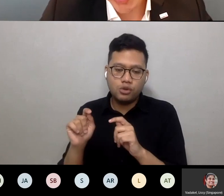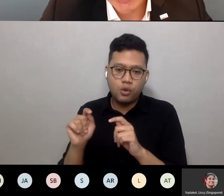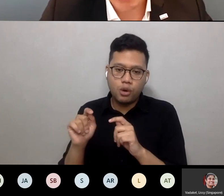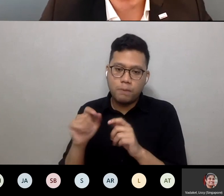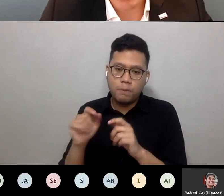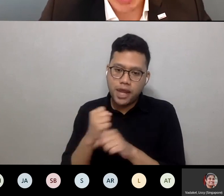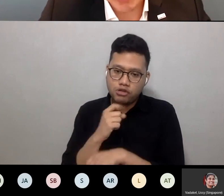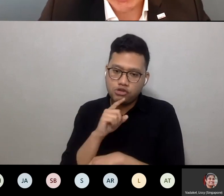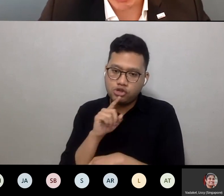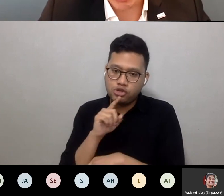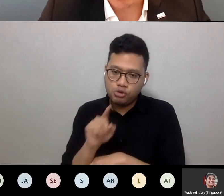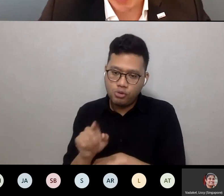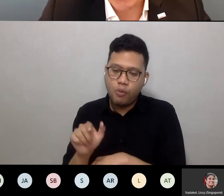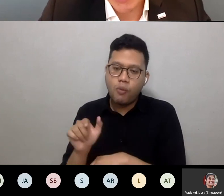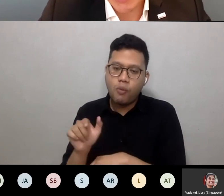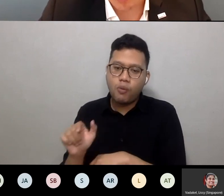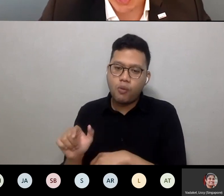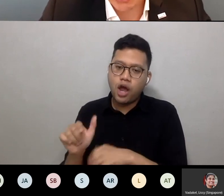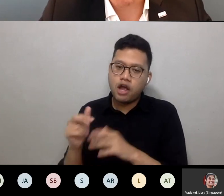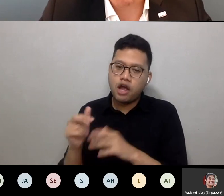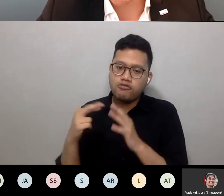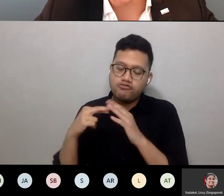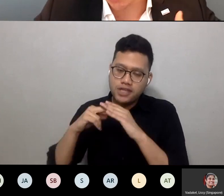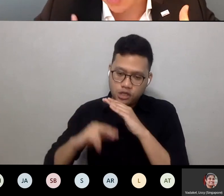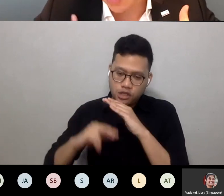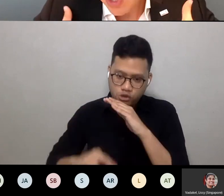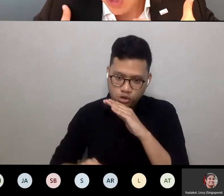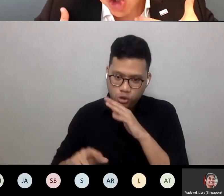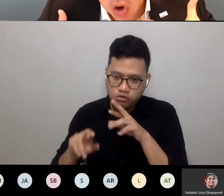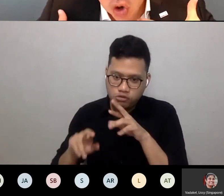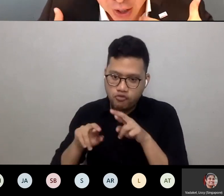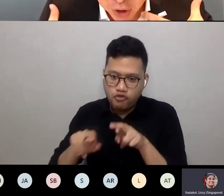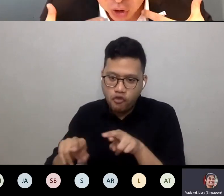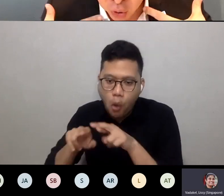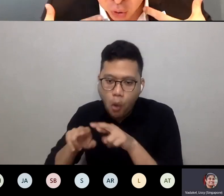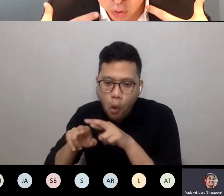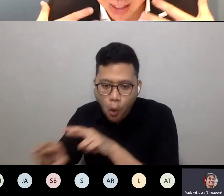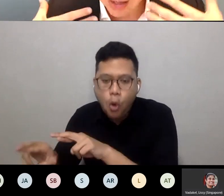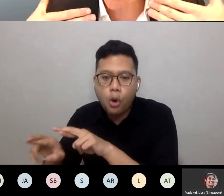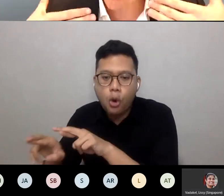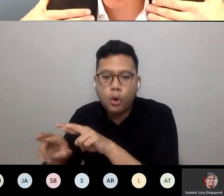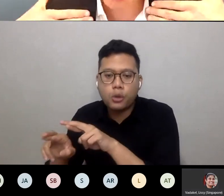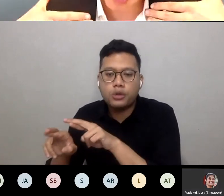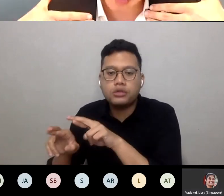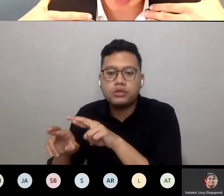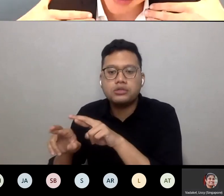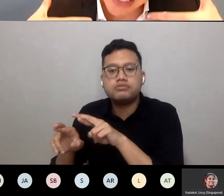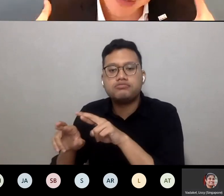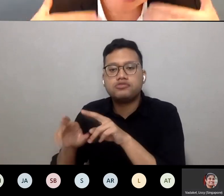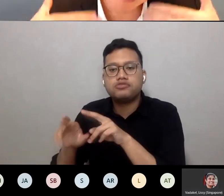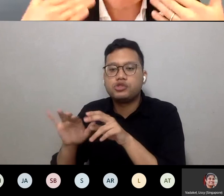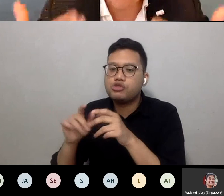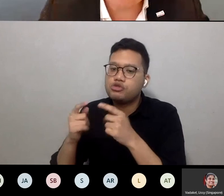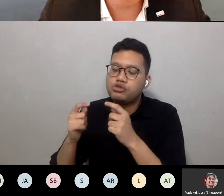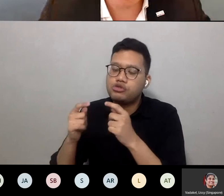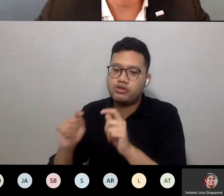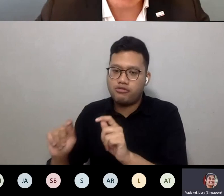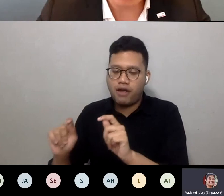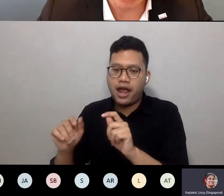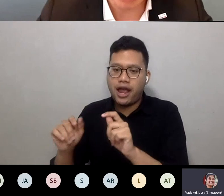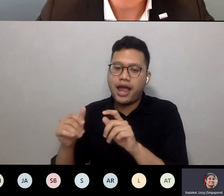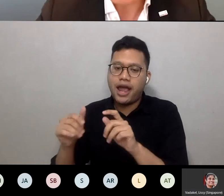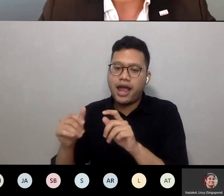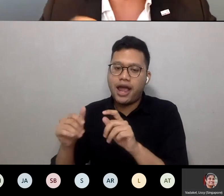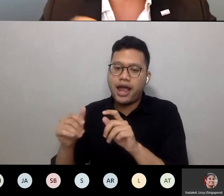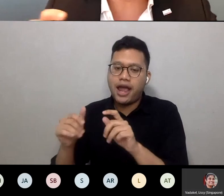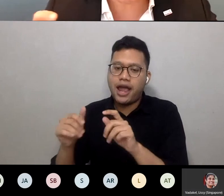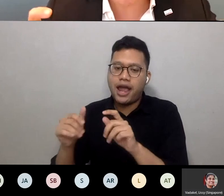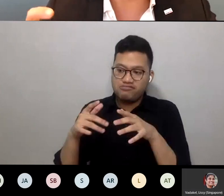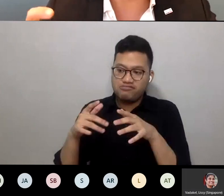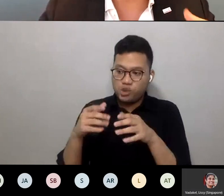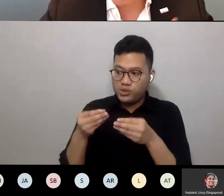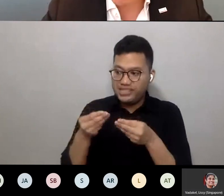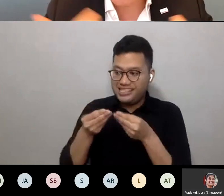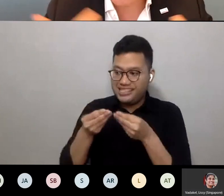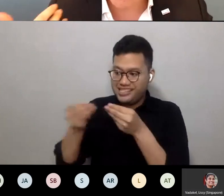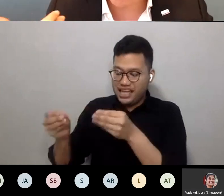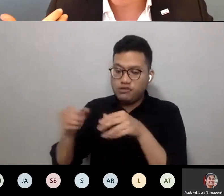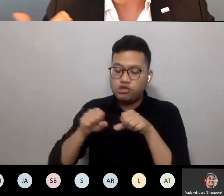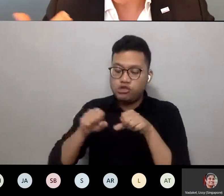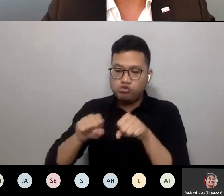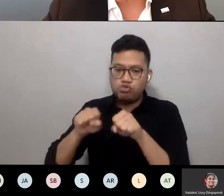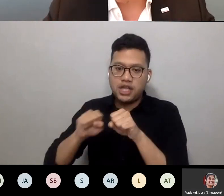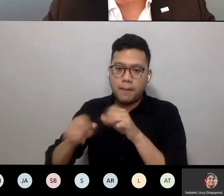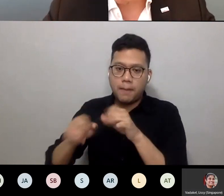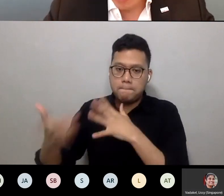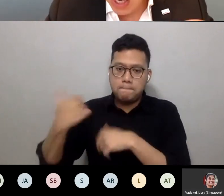are looking at reducing the road networks but are trying to give the streets back to the people and start